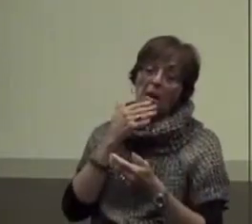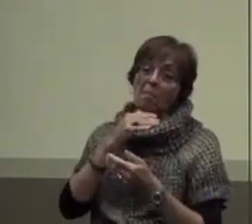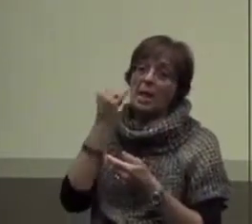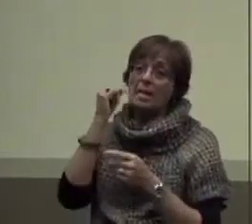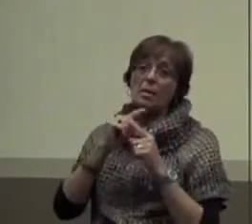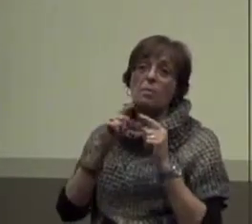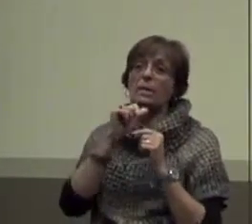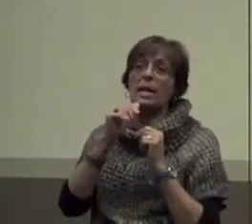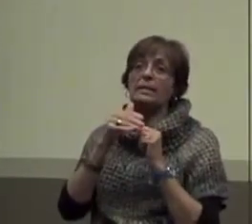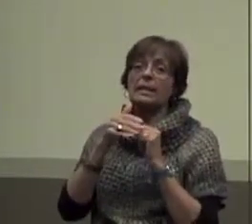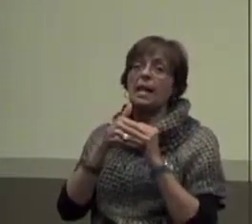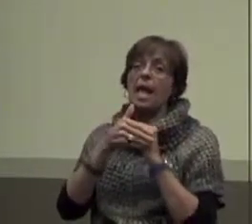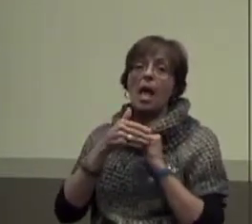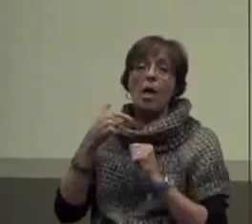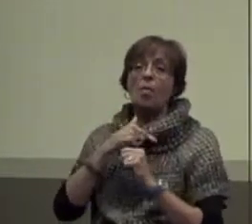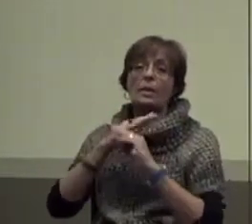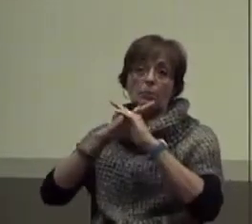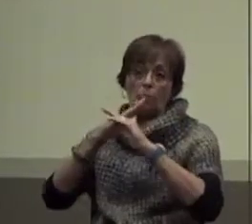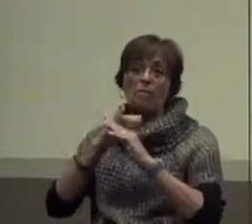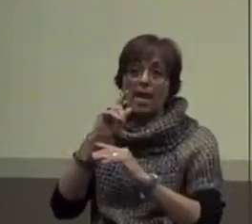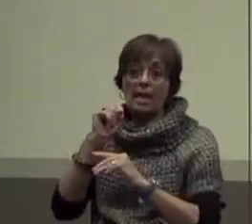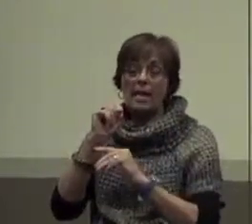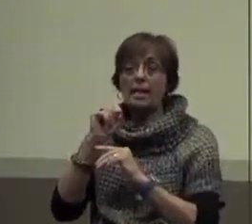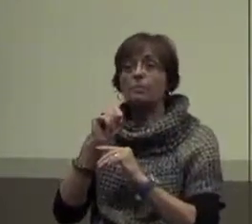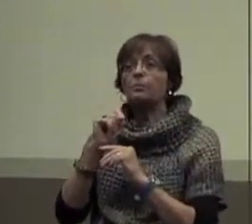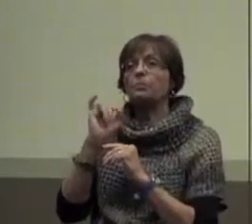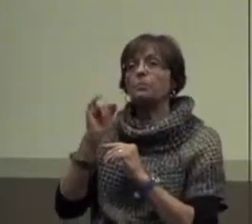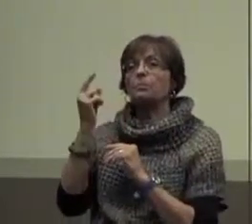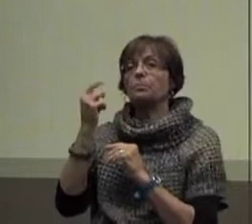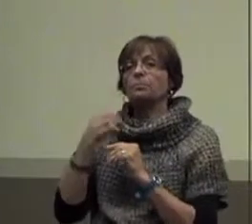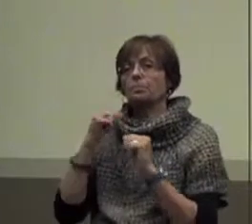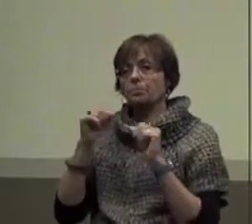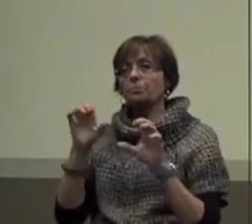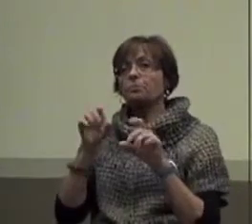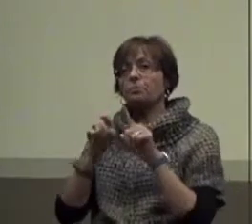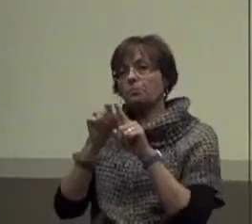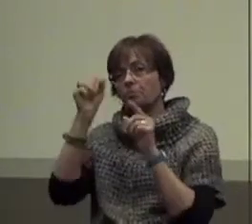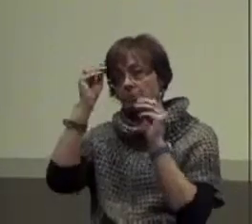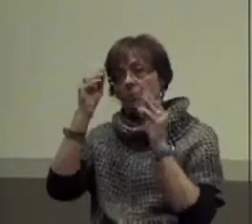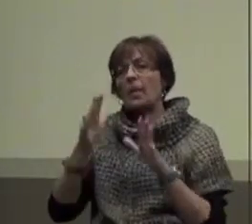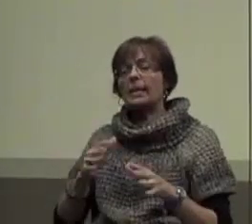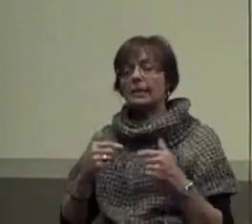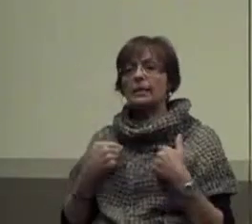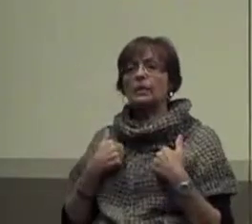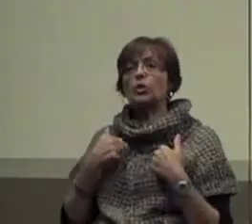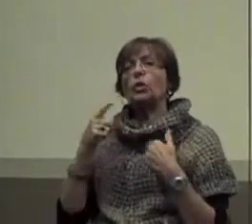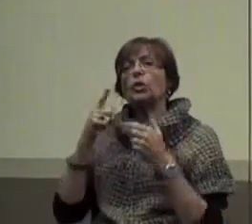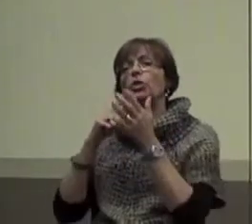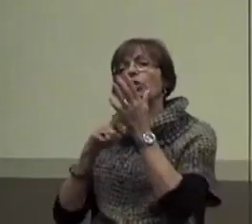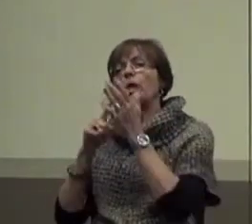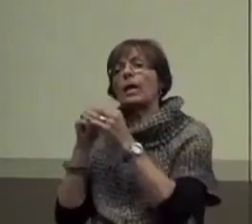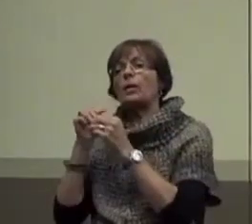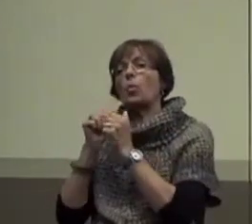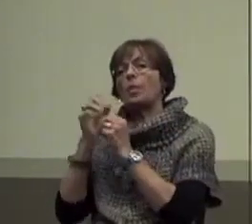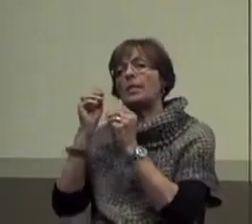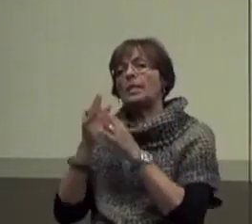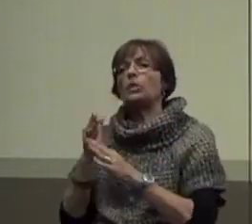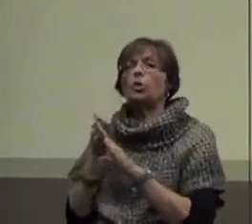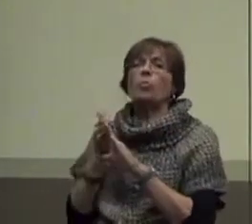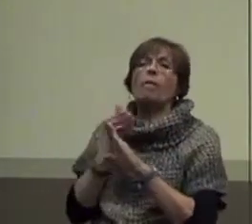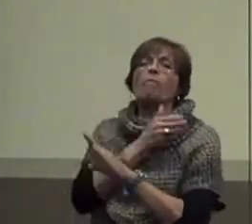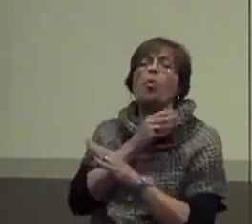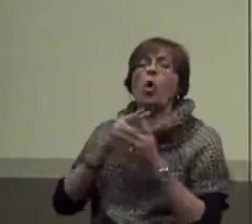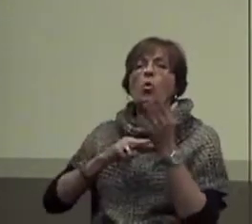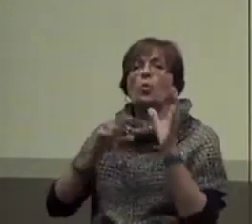idea. Doesn't help us prevent it though. Right? And that's something that I can do as a teacher. Check in with the teacher before reading group.